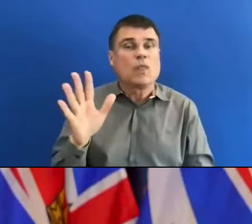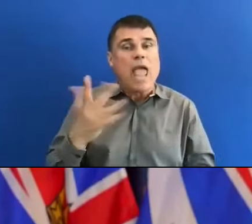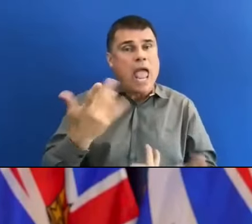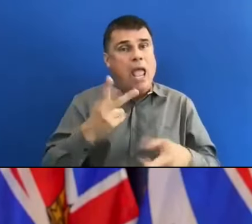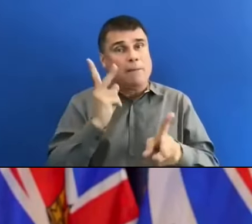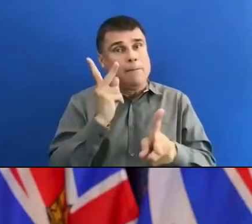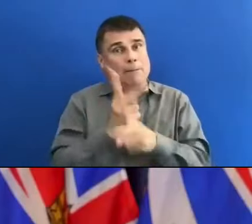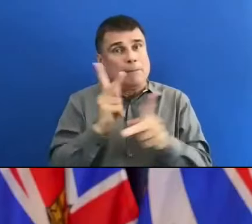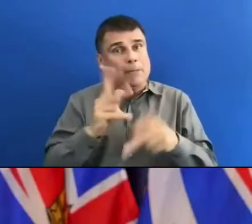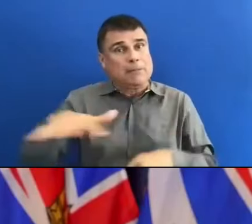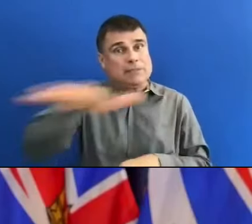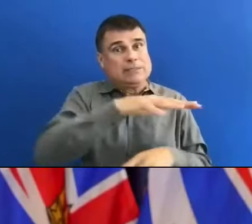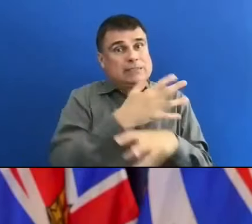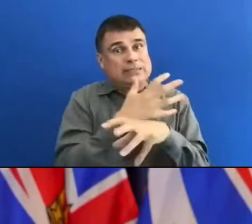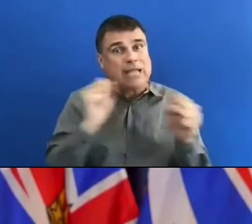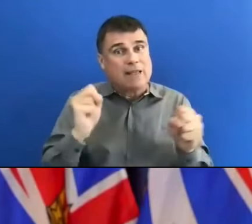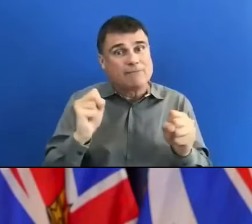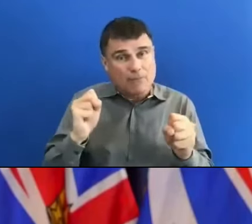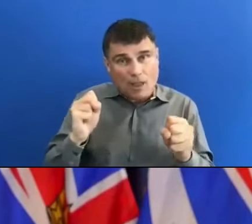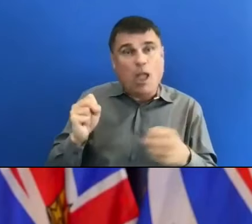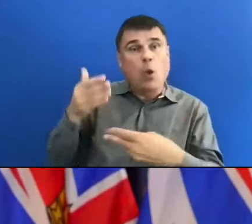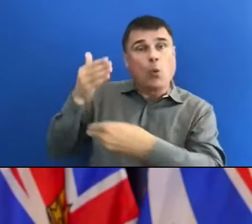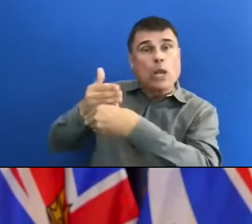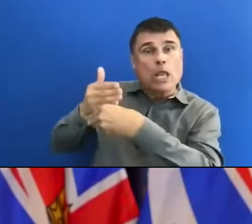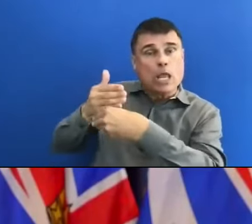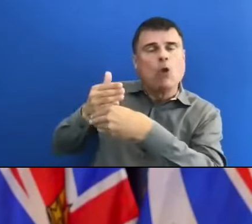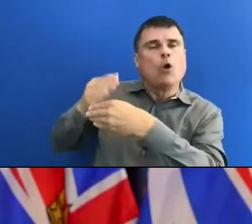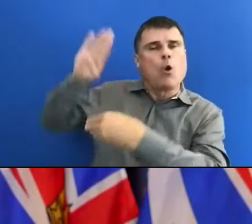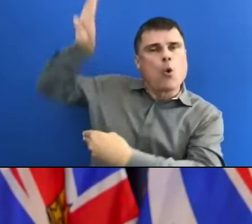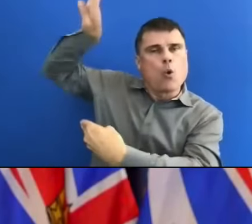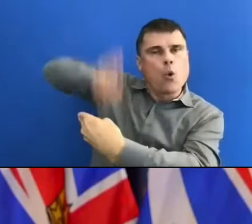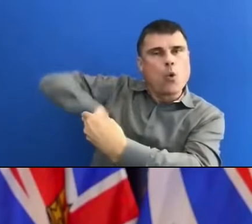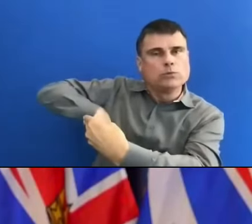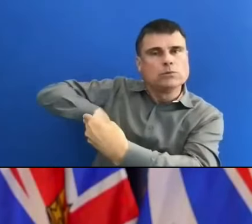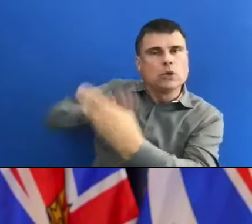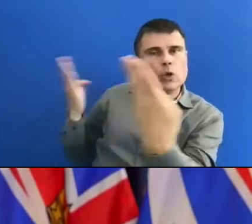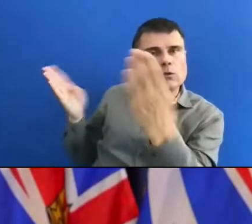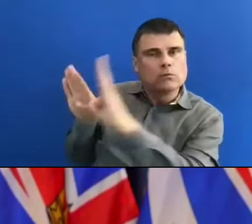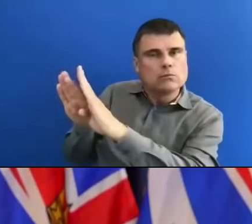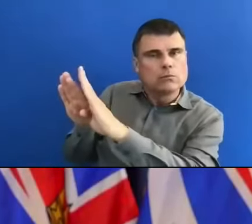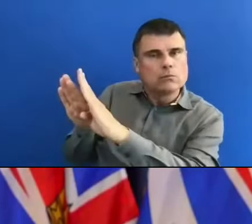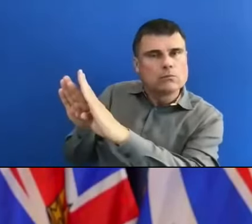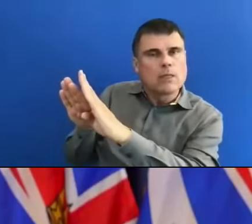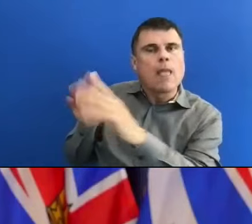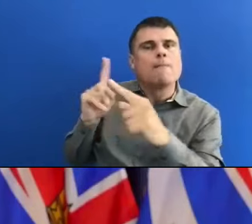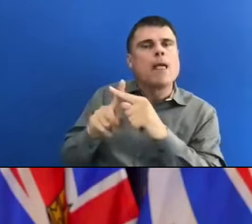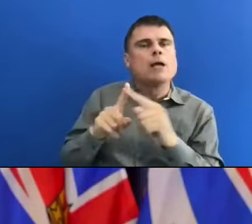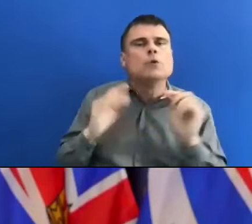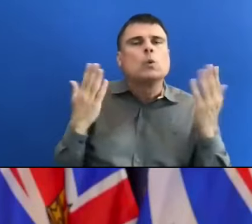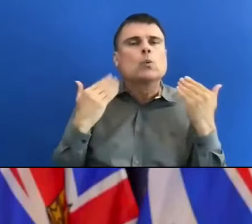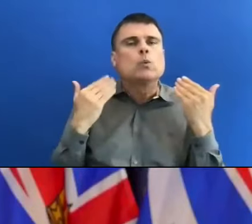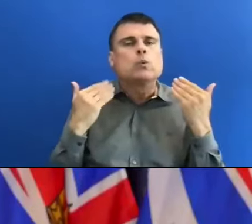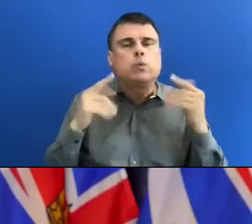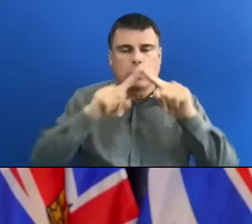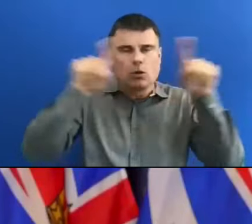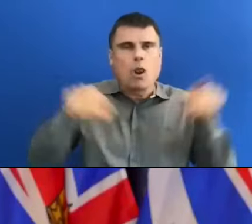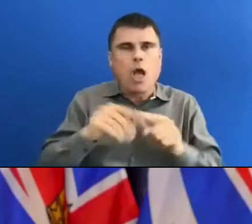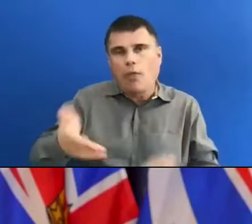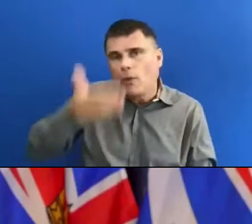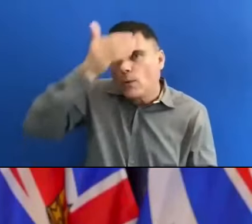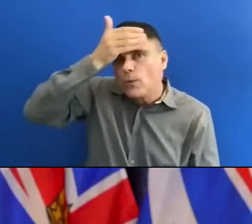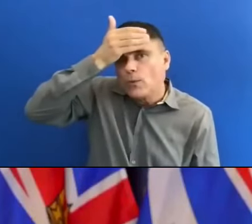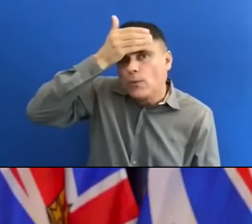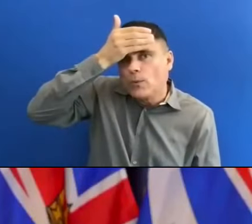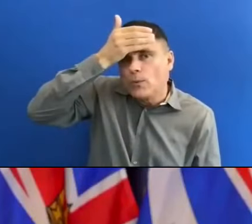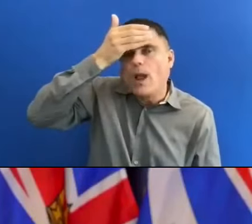Have that cold cloth in the fridge to make sure that you're cooling yourself down. Hydrate. Dr